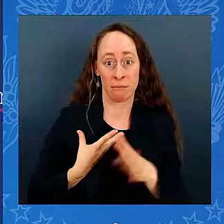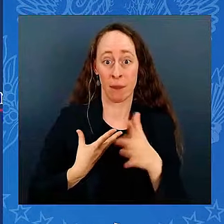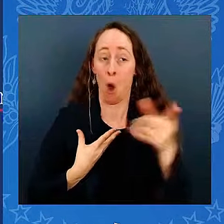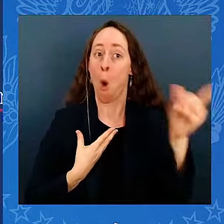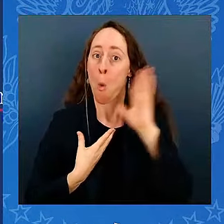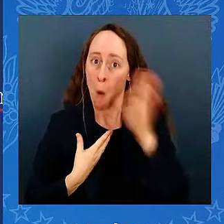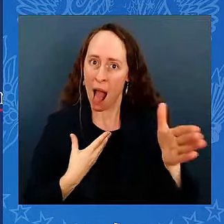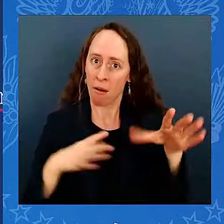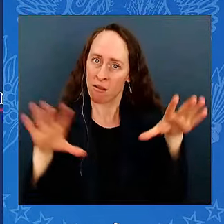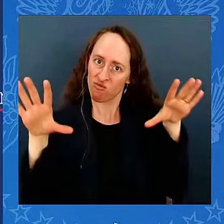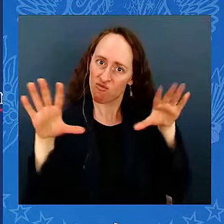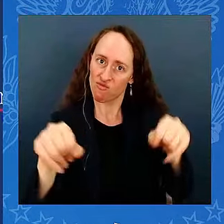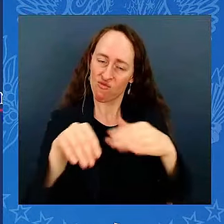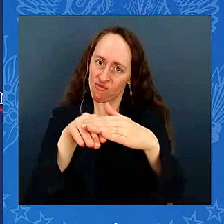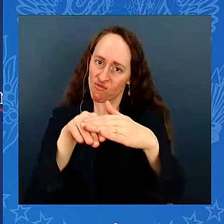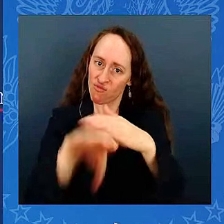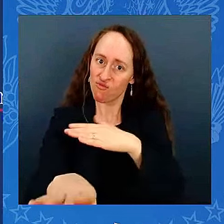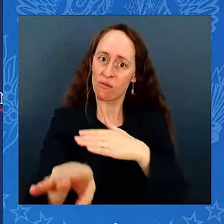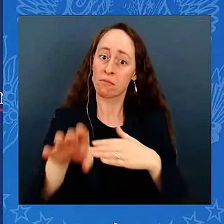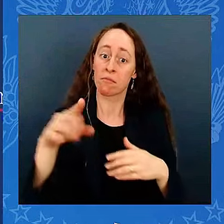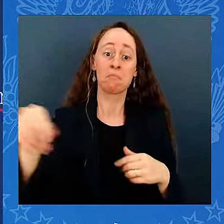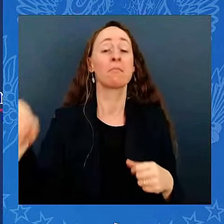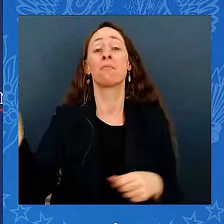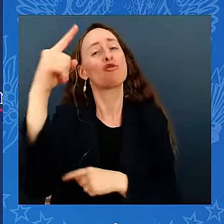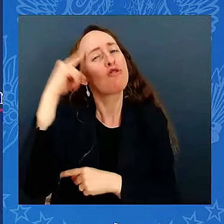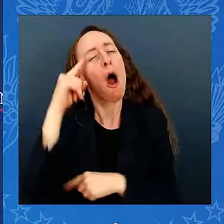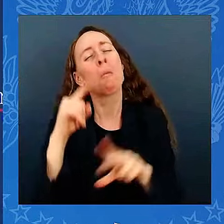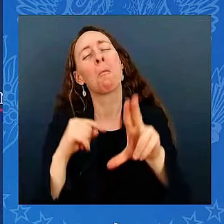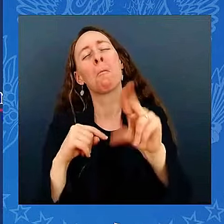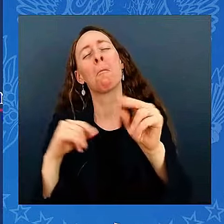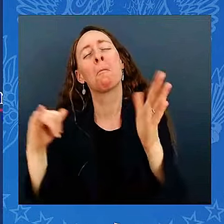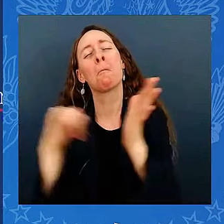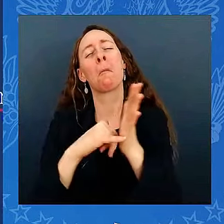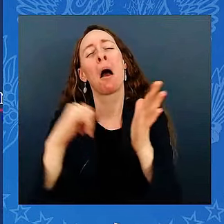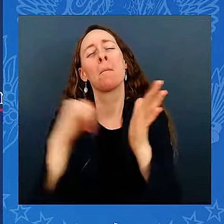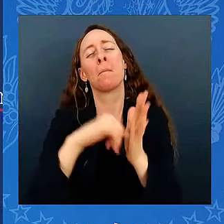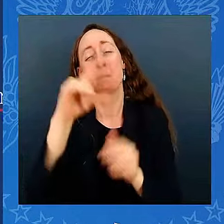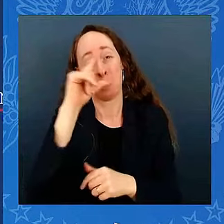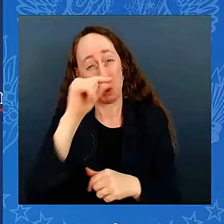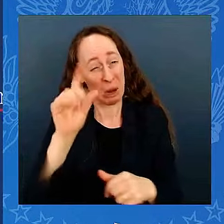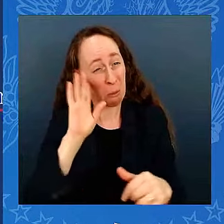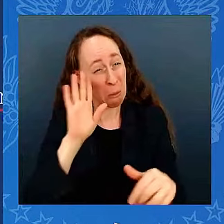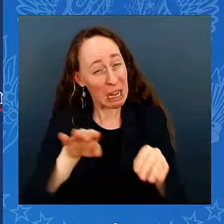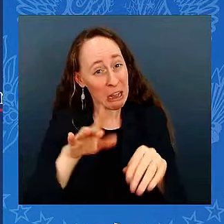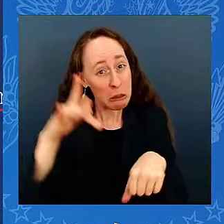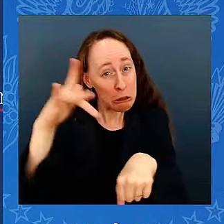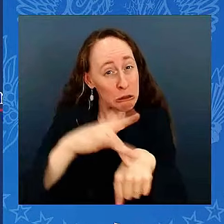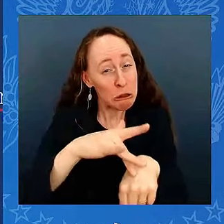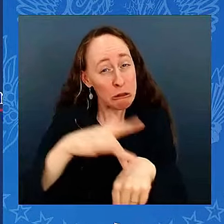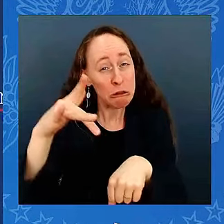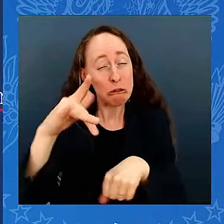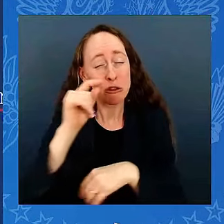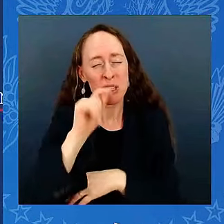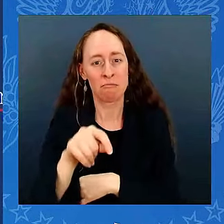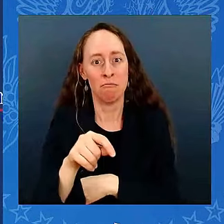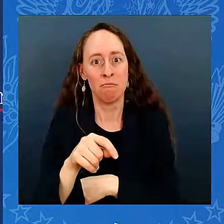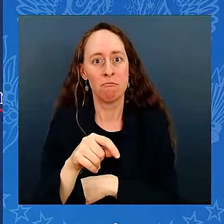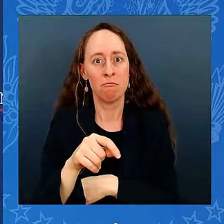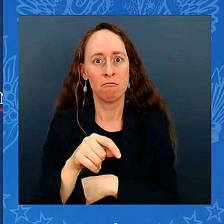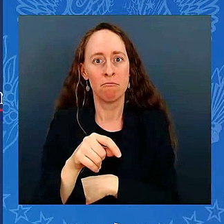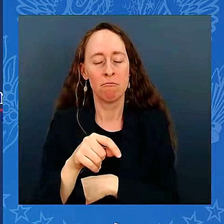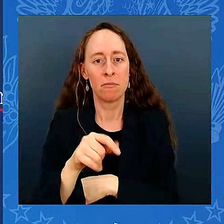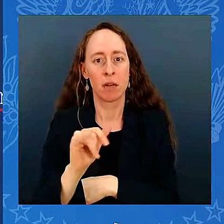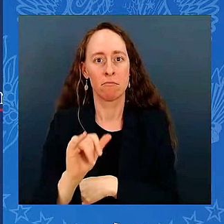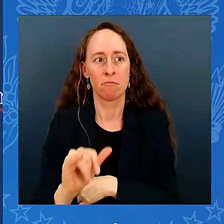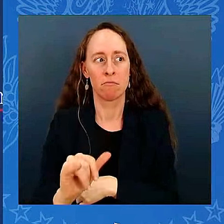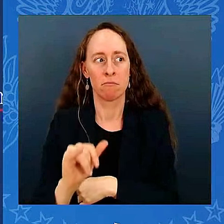he invaded exactly when I said he was. It led the world to realize that we're in real problem. And releasing